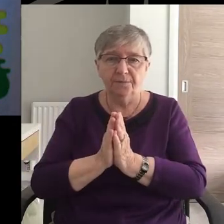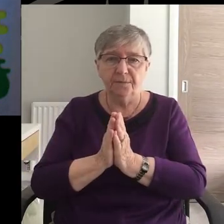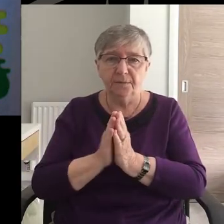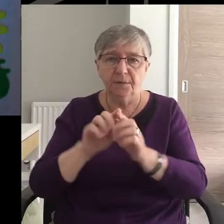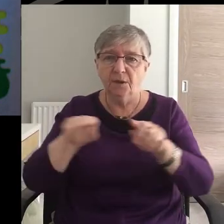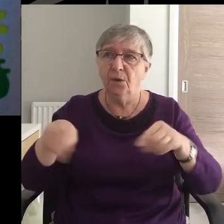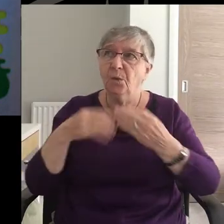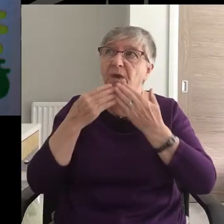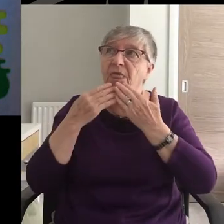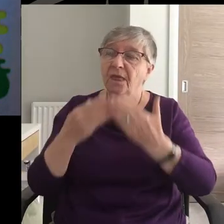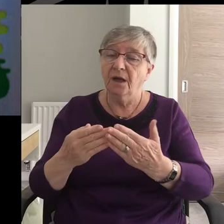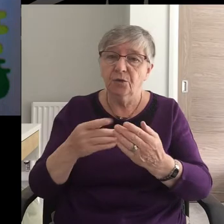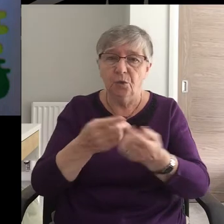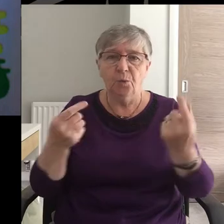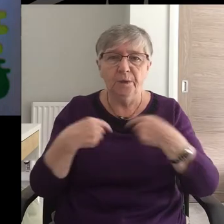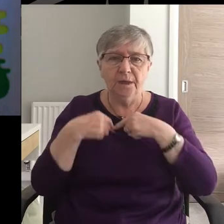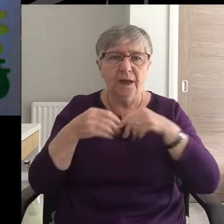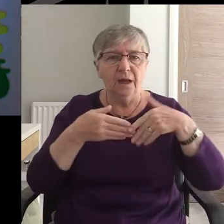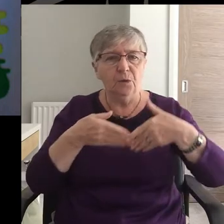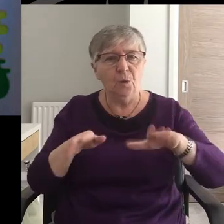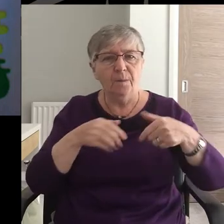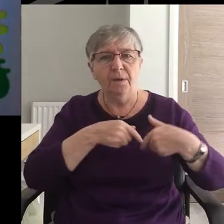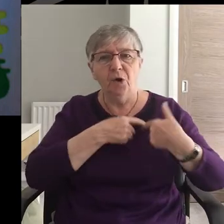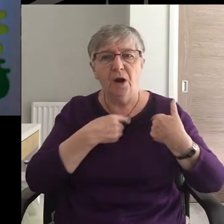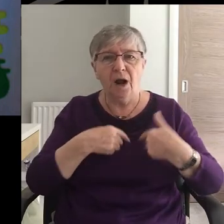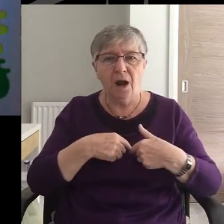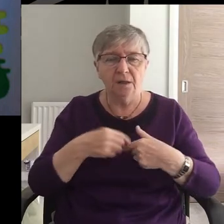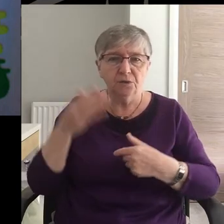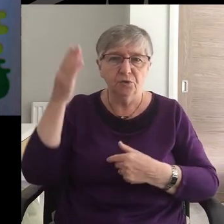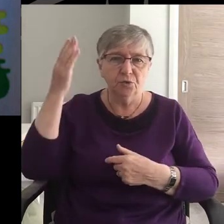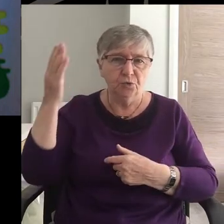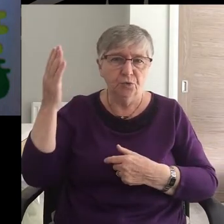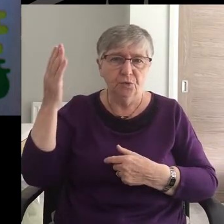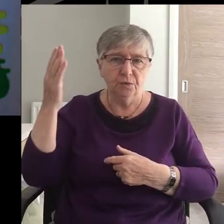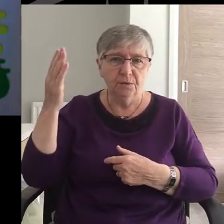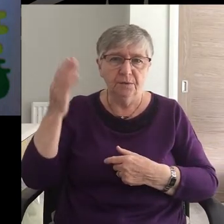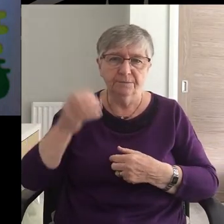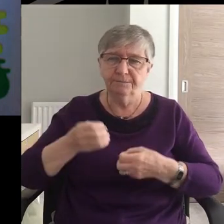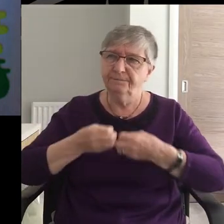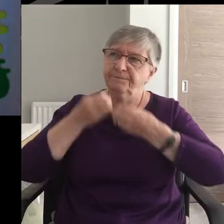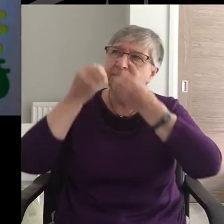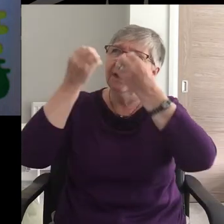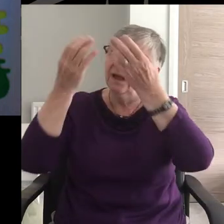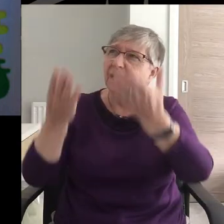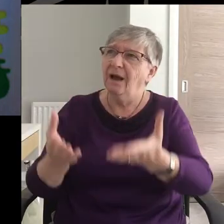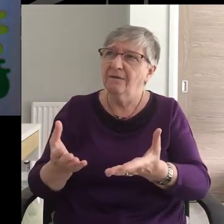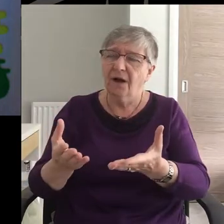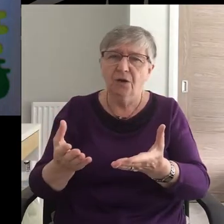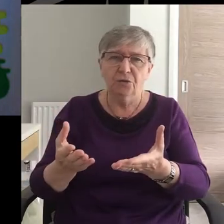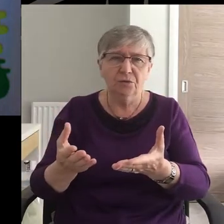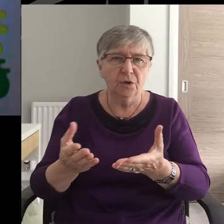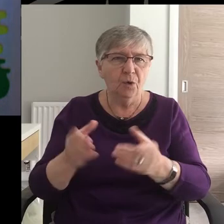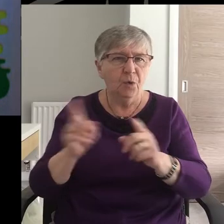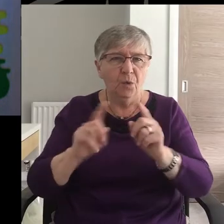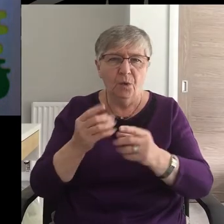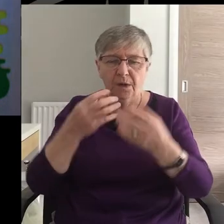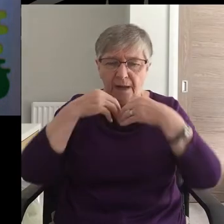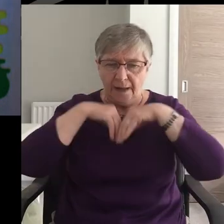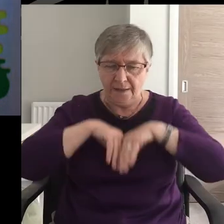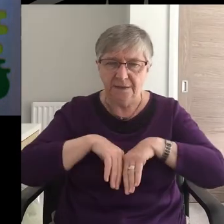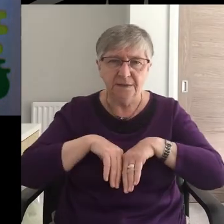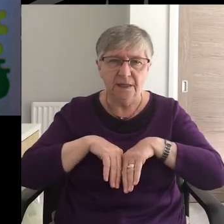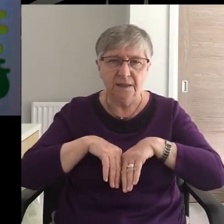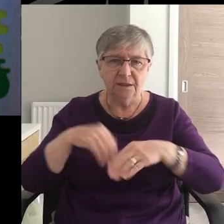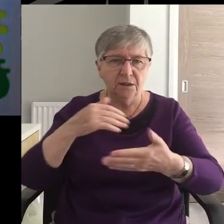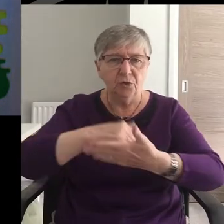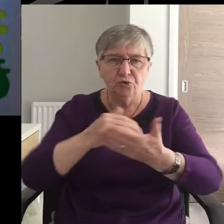We thank you that we can open our hearts to you, that we can pour out our innermost souls and share